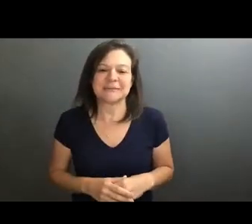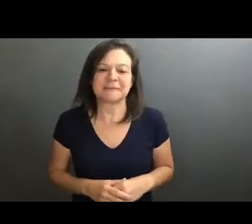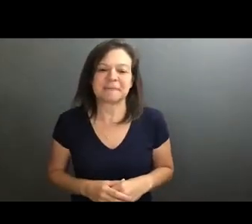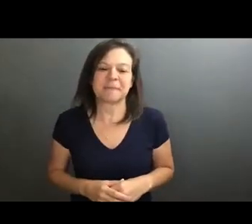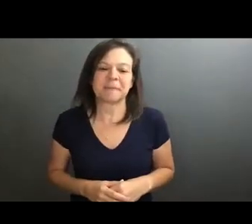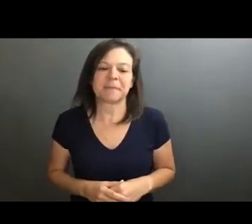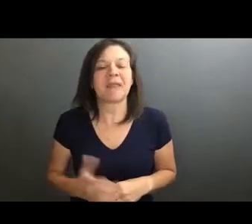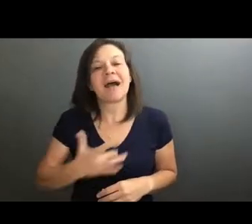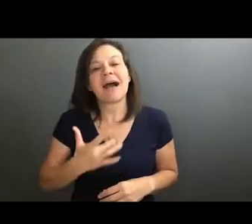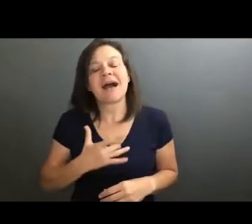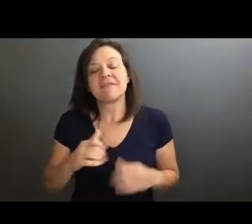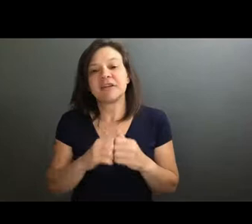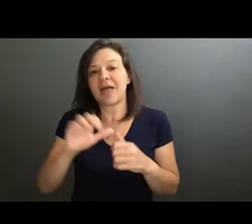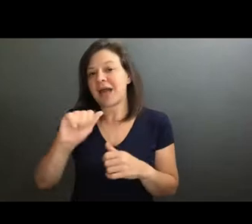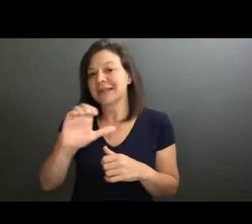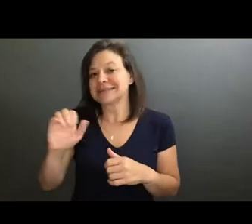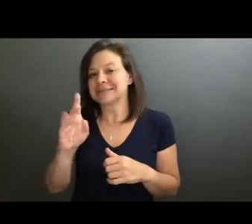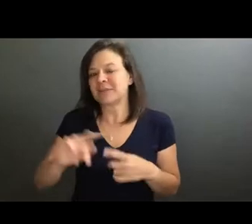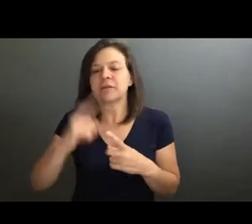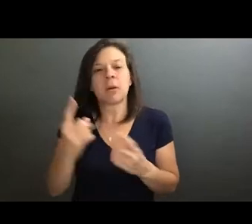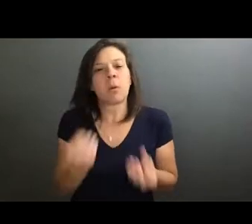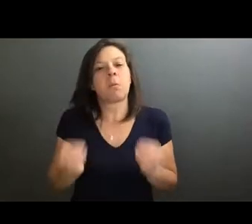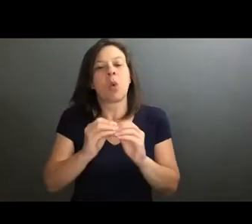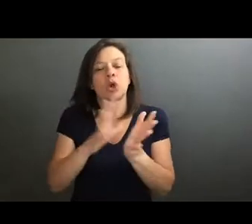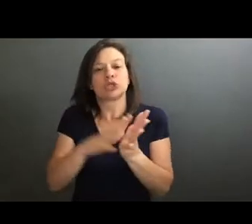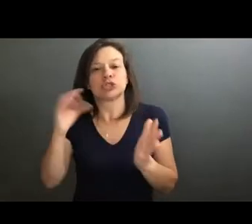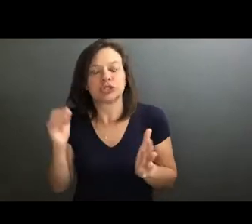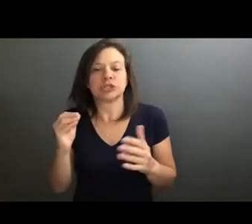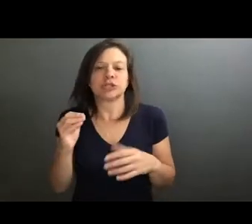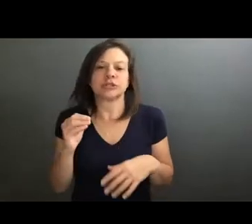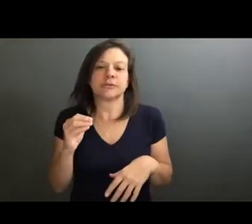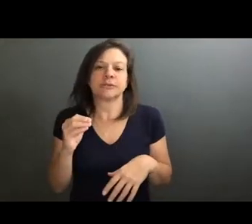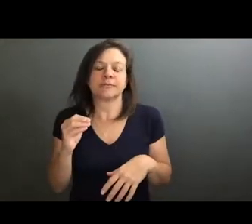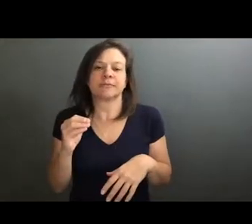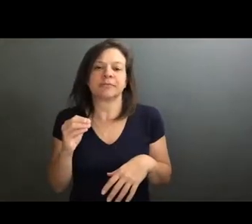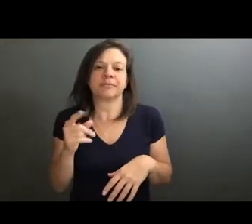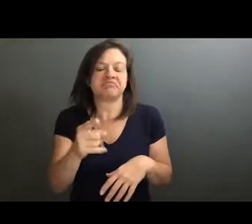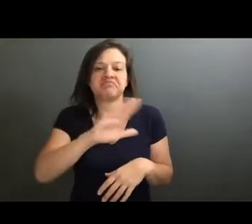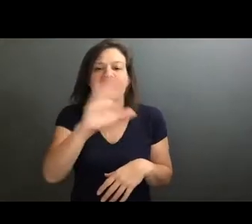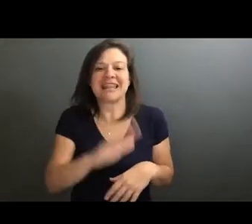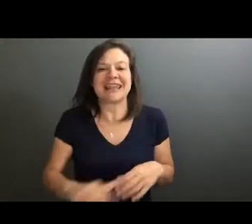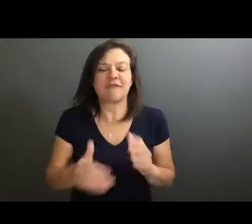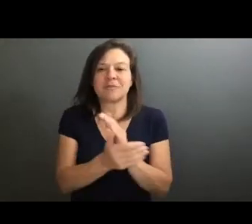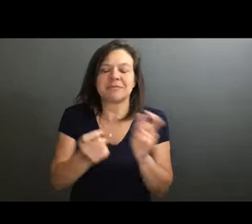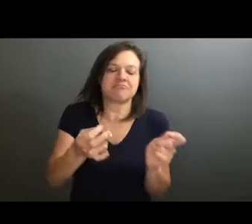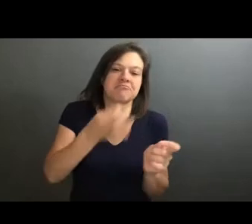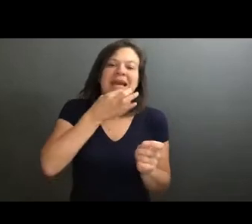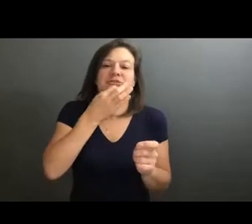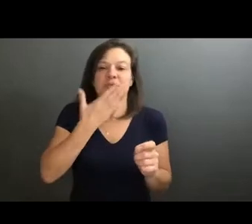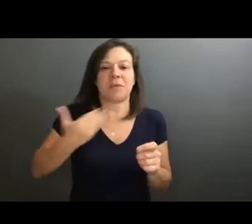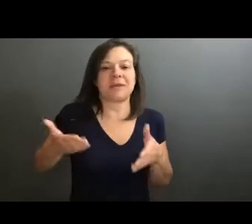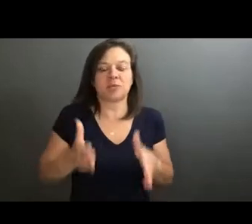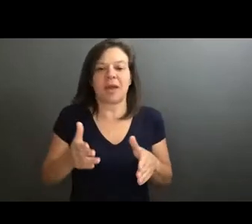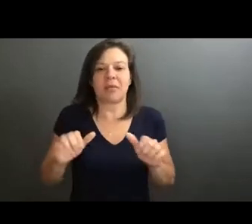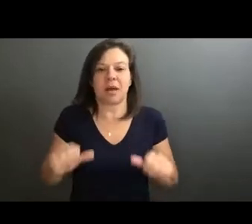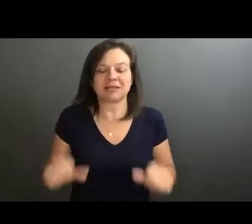accessibility, at least for me, there's always more to learn and improve upon. It will never be kind of mastered in the best way possible. And I